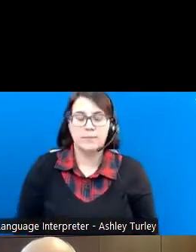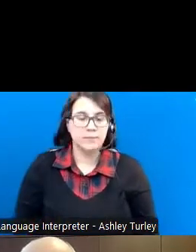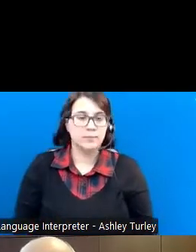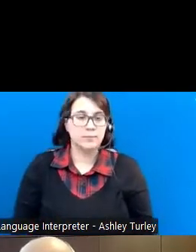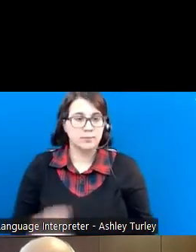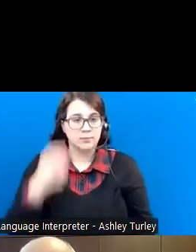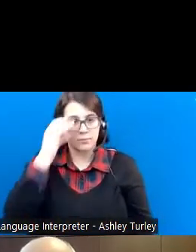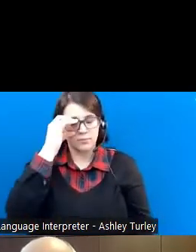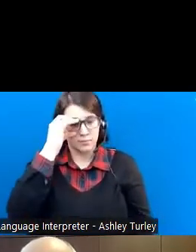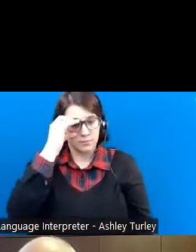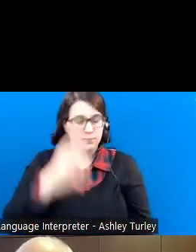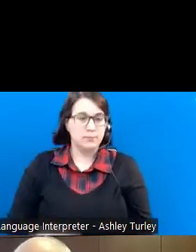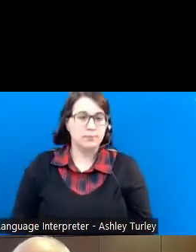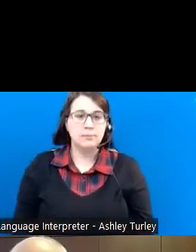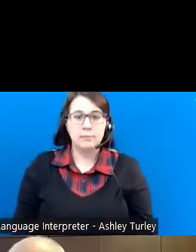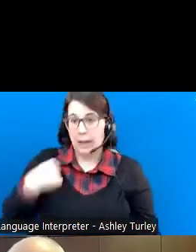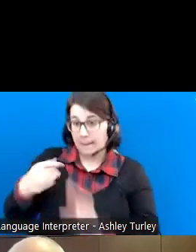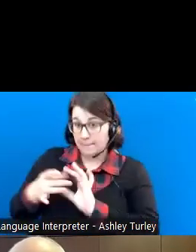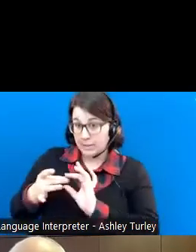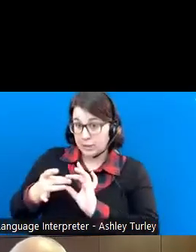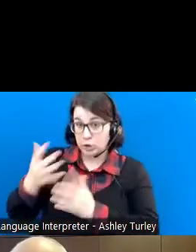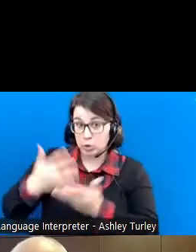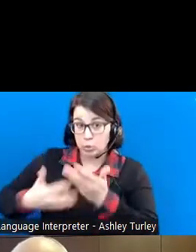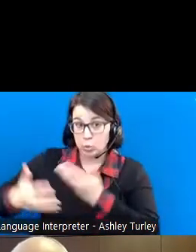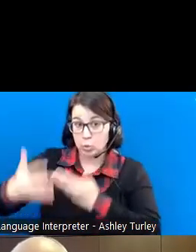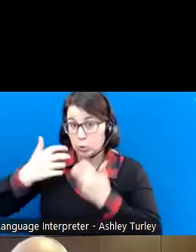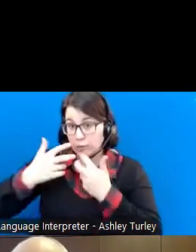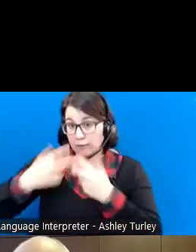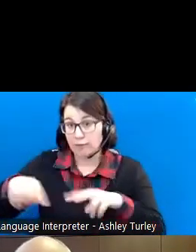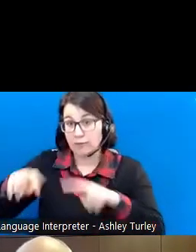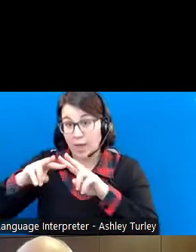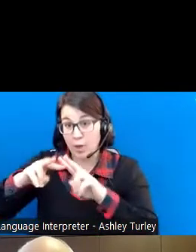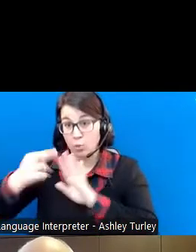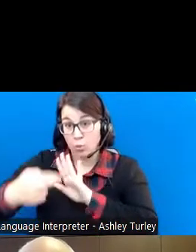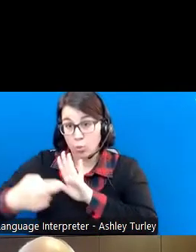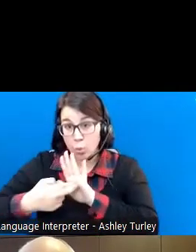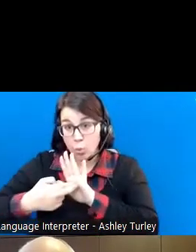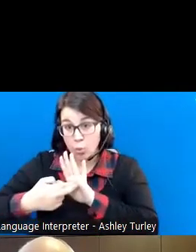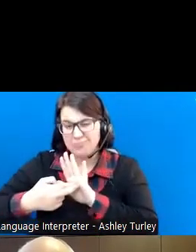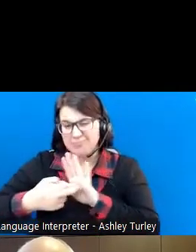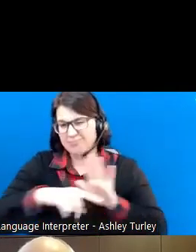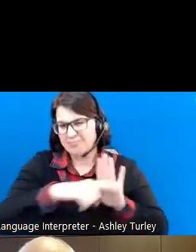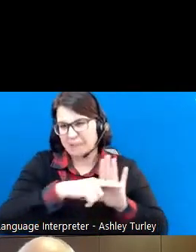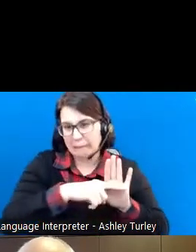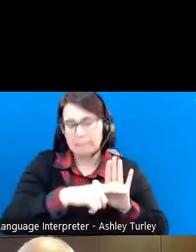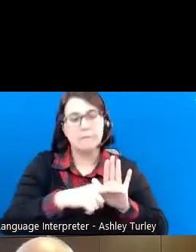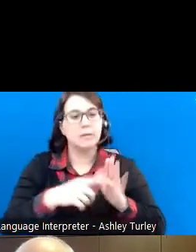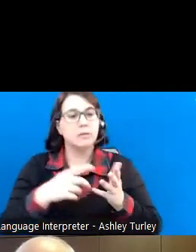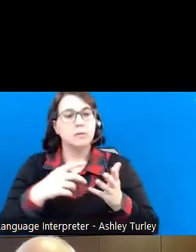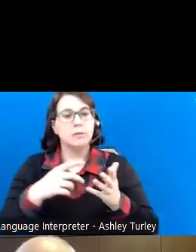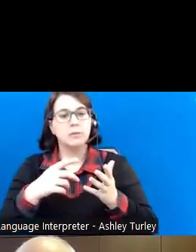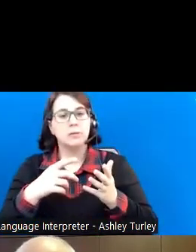I mentioned about social valued roles, or at least some negative things. What's a socially valued role?